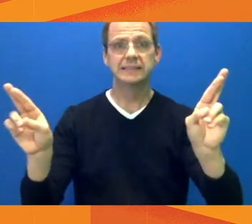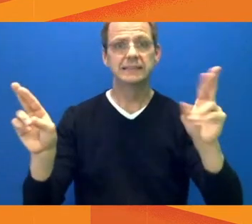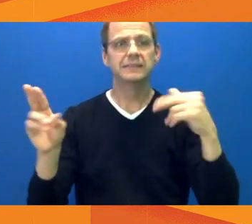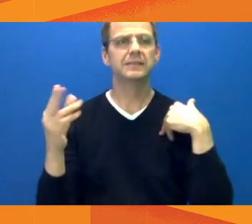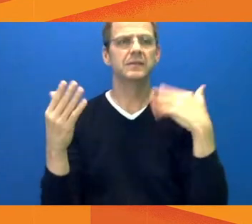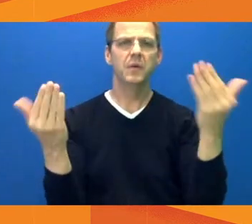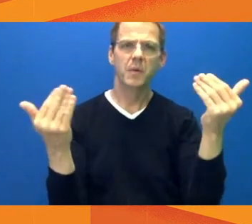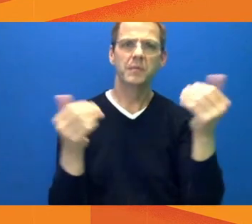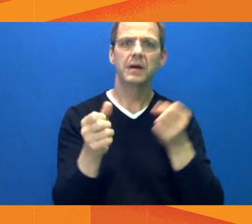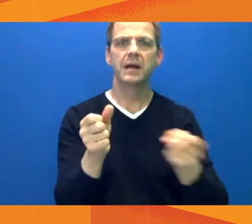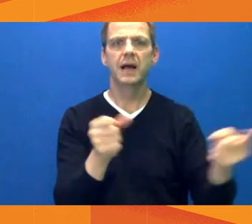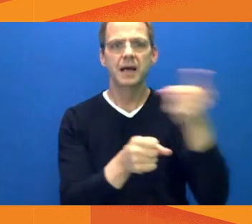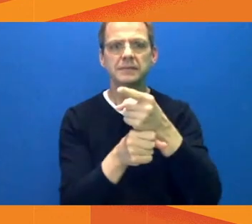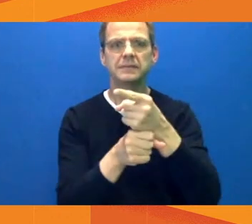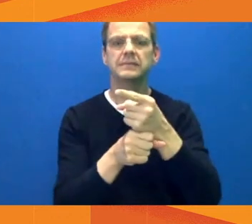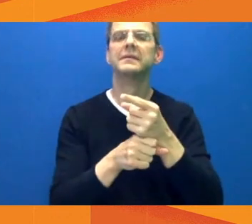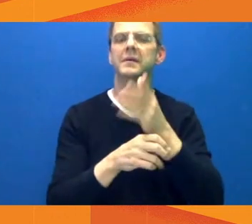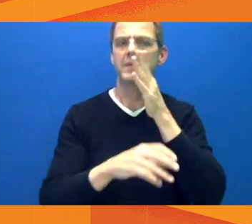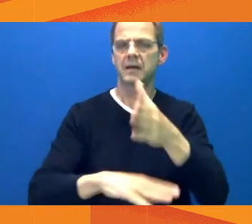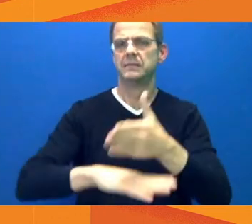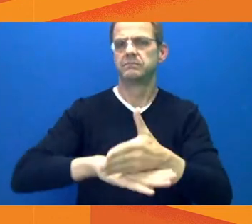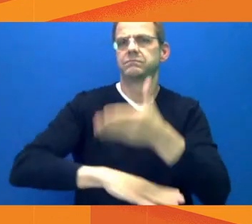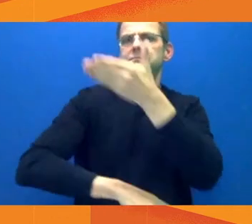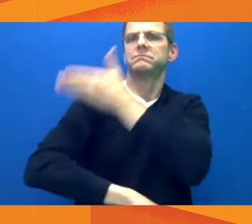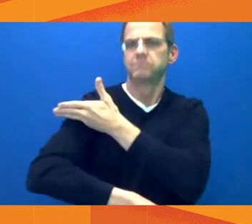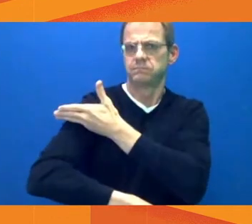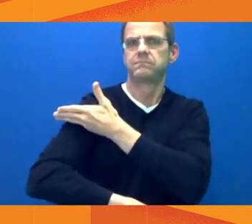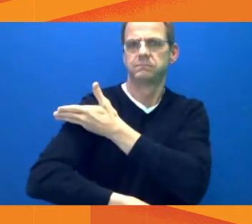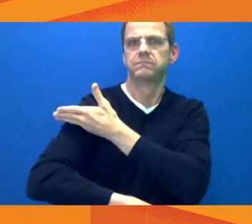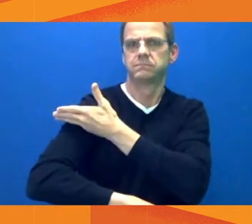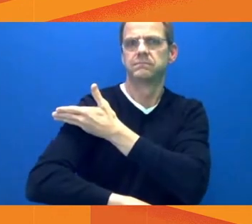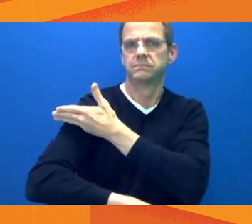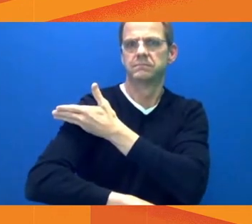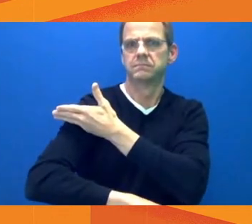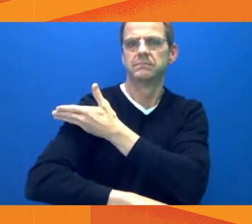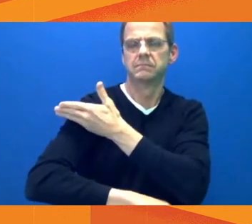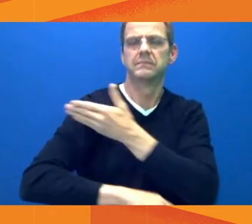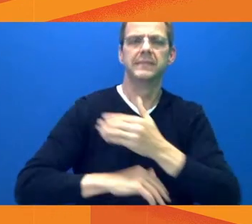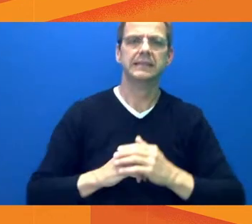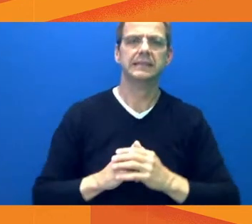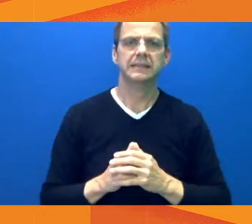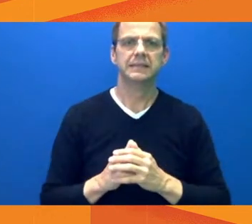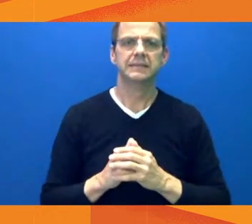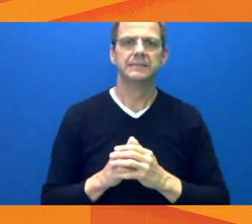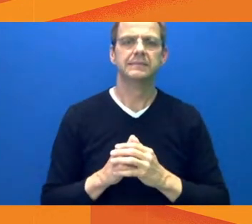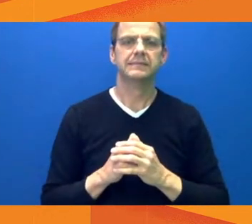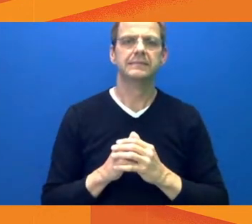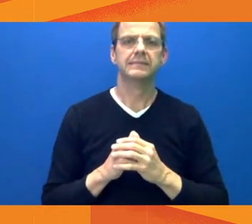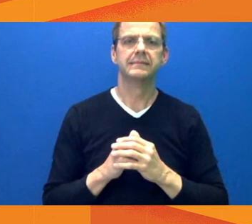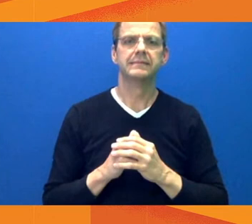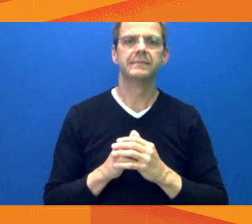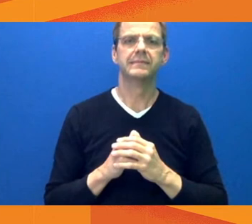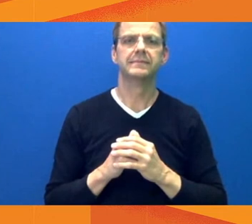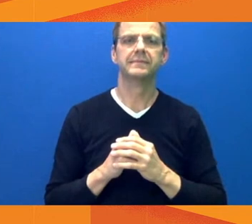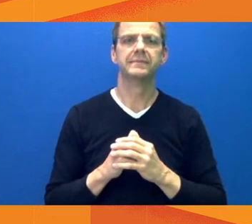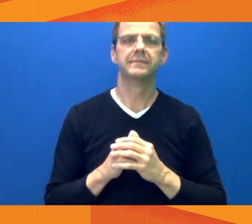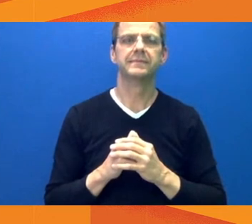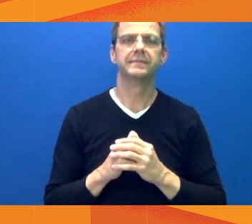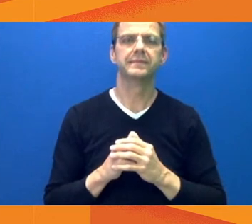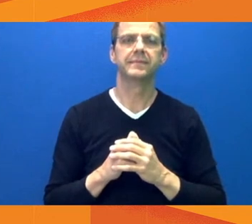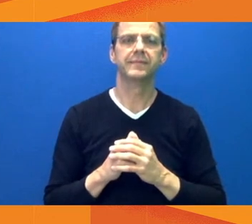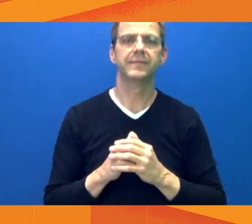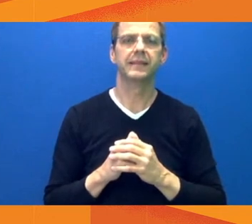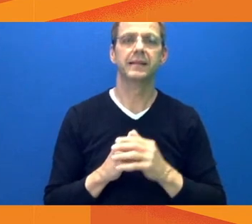City address, I talked about Edmontonians' remarkable ability to push through community tragedies through innovative problem-solving and a strong sense of